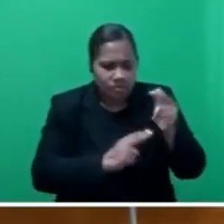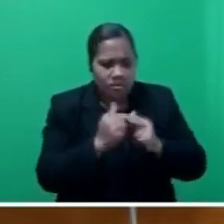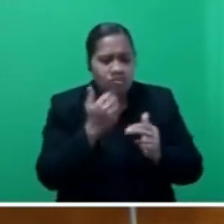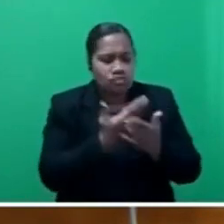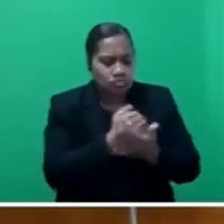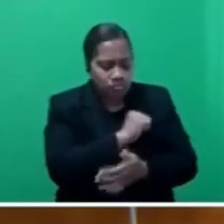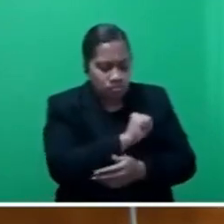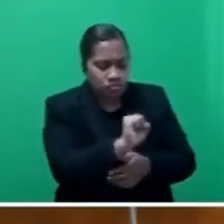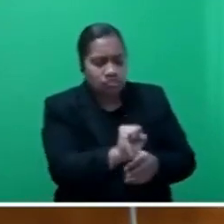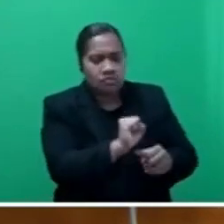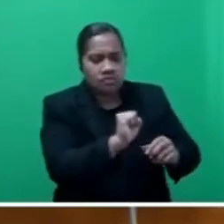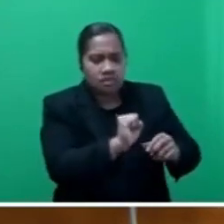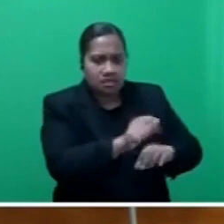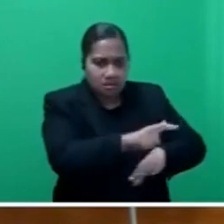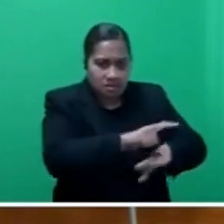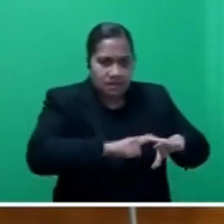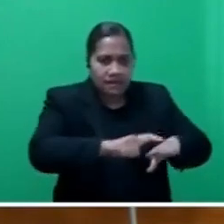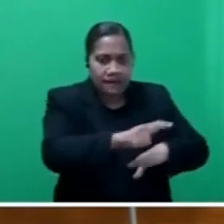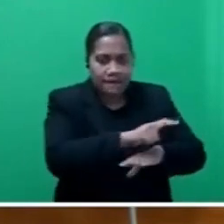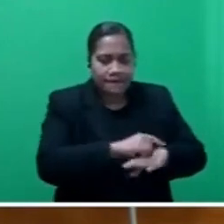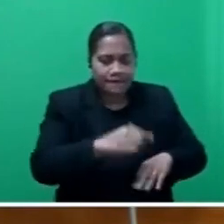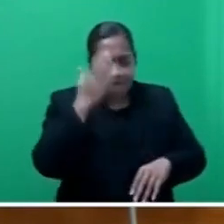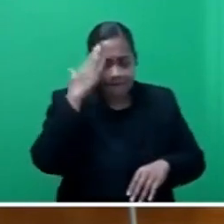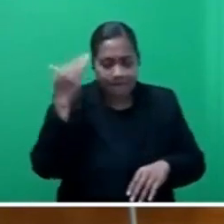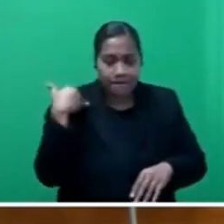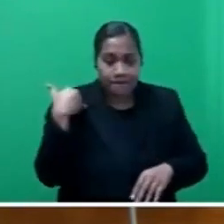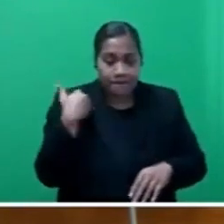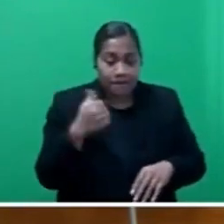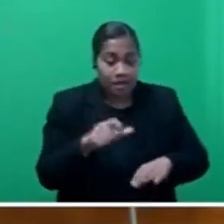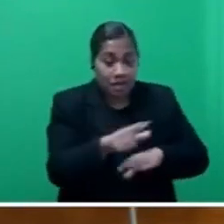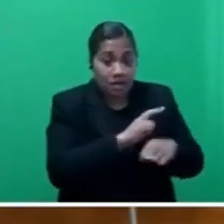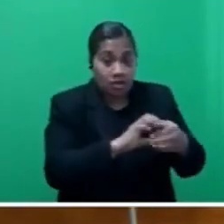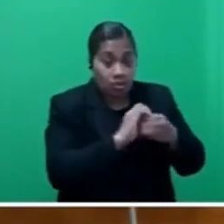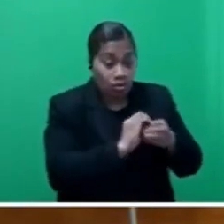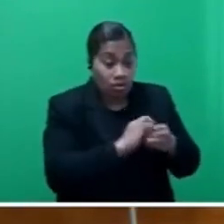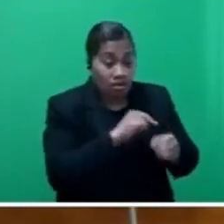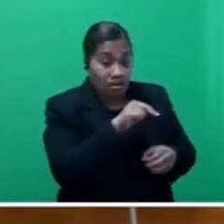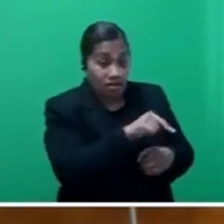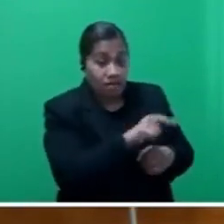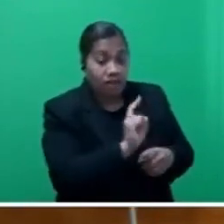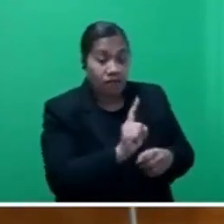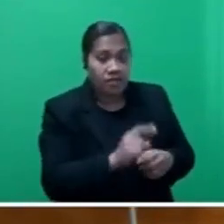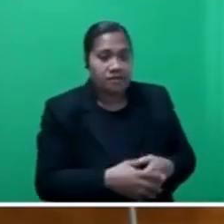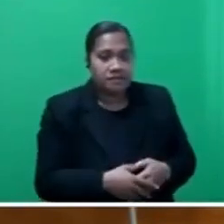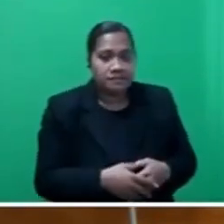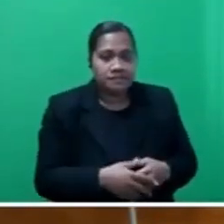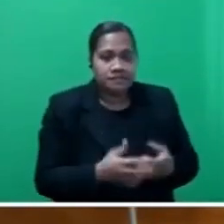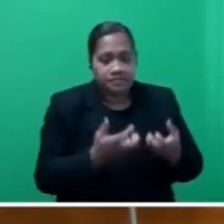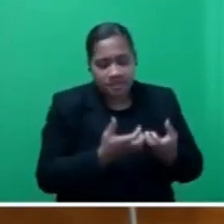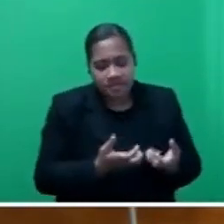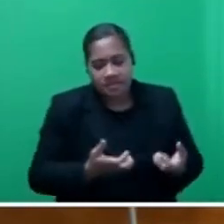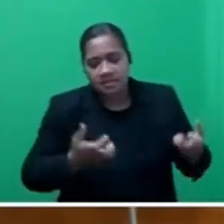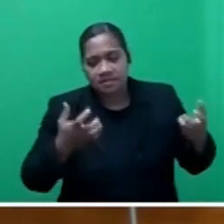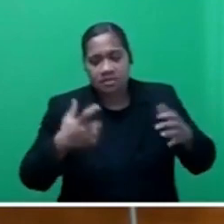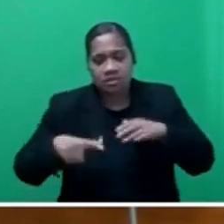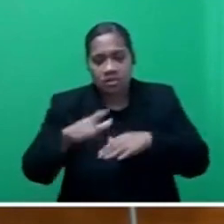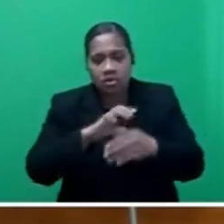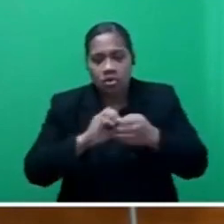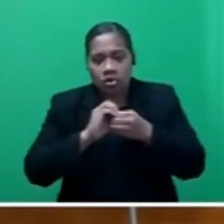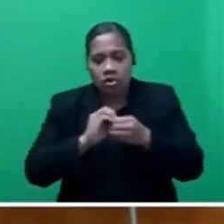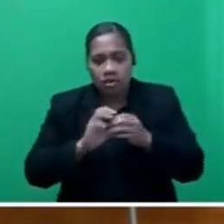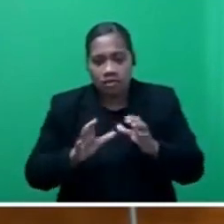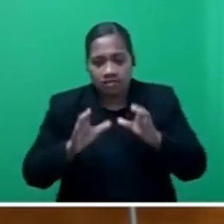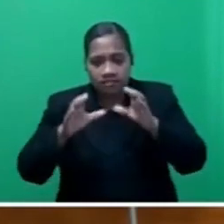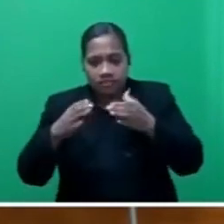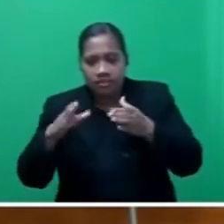I remind this house that the landowners of Wailoa Power Station are separate land-owning units from the Monasabu